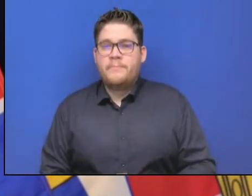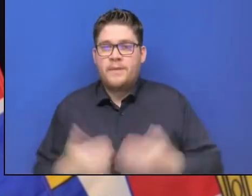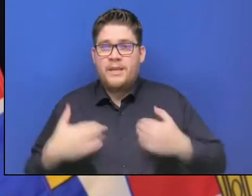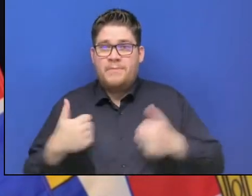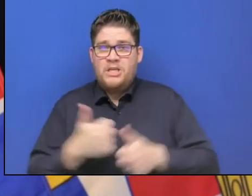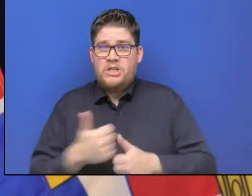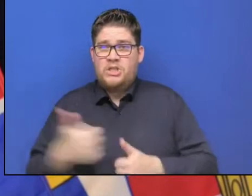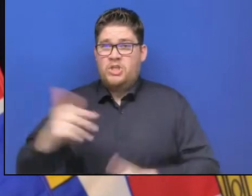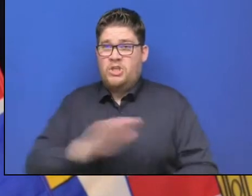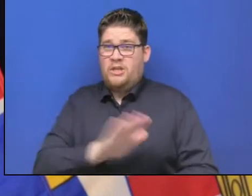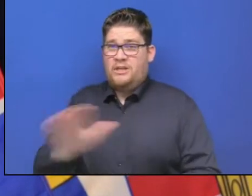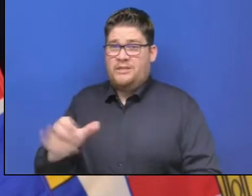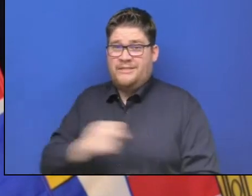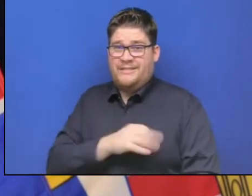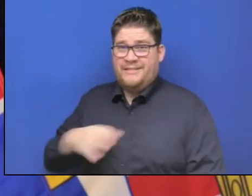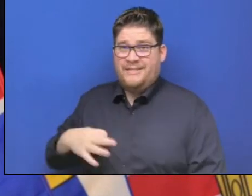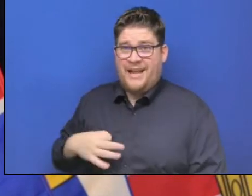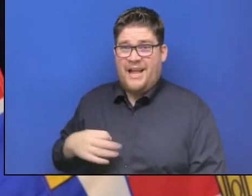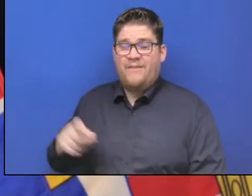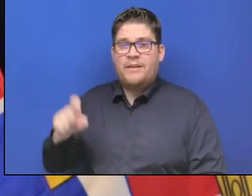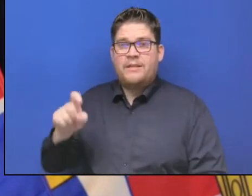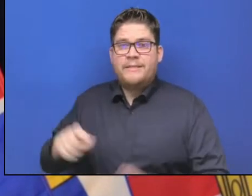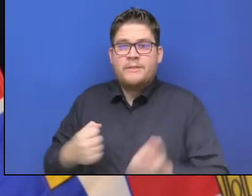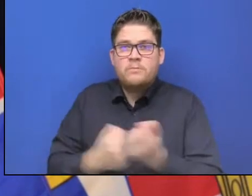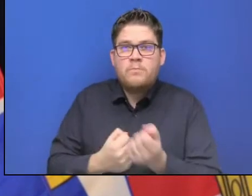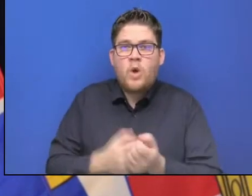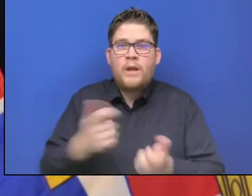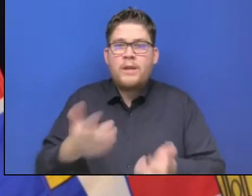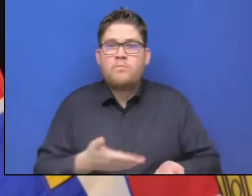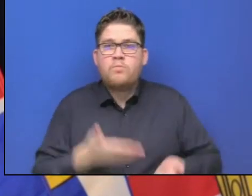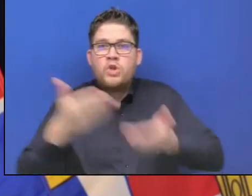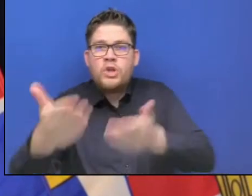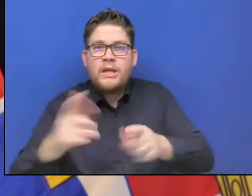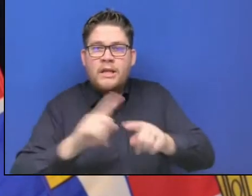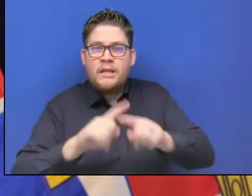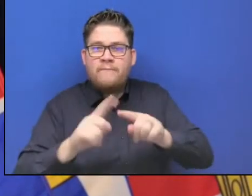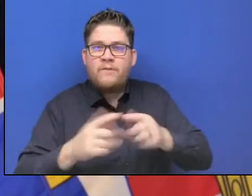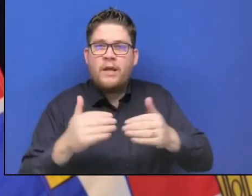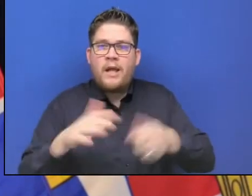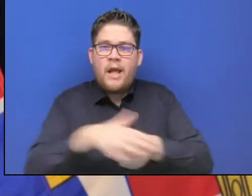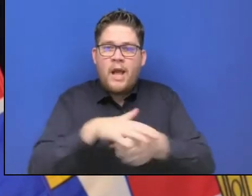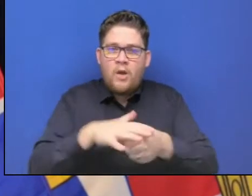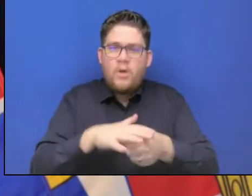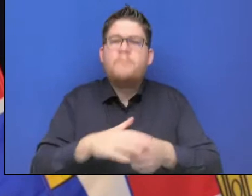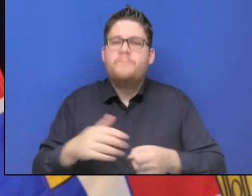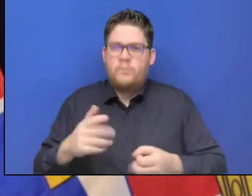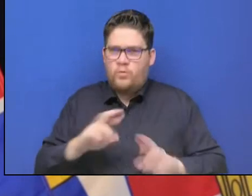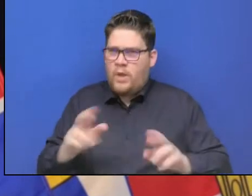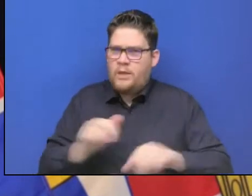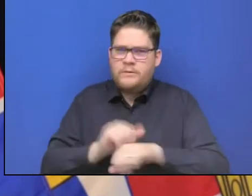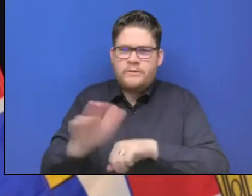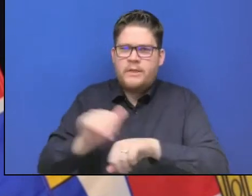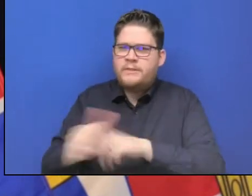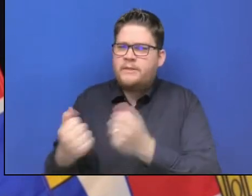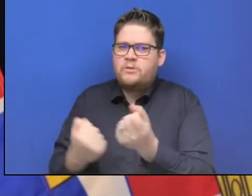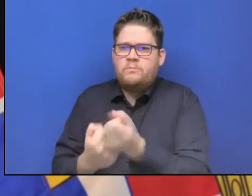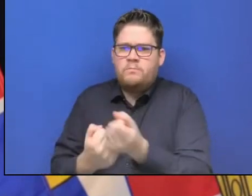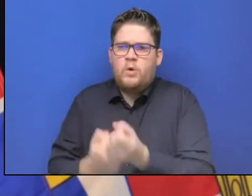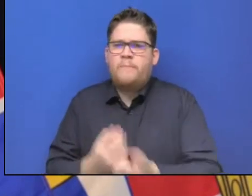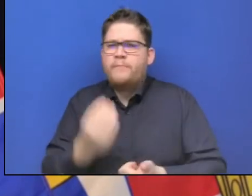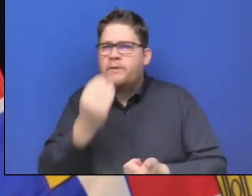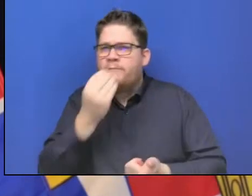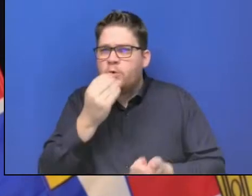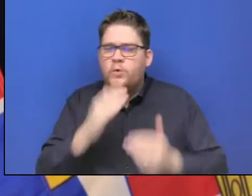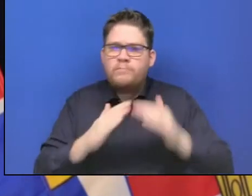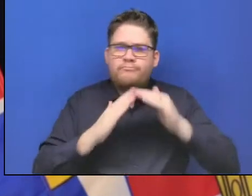relocations. And right now we're working on a process to support feed and housing costs for relocating these